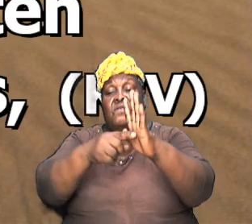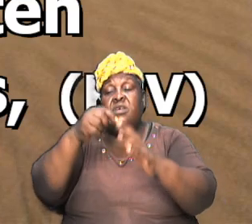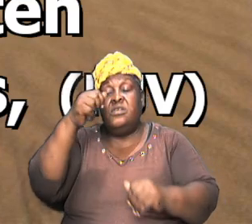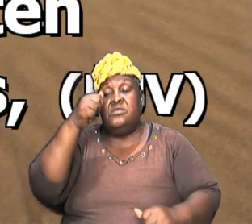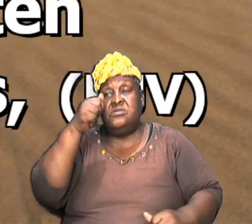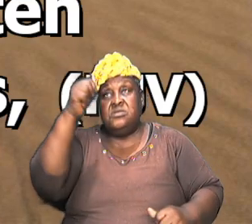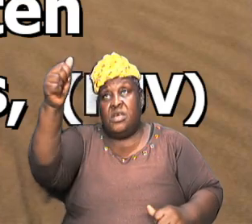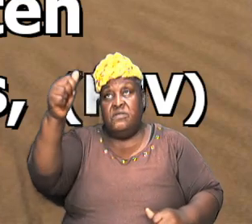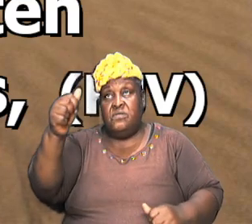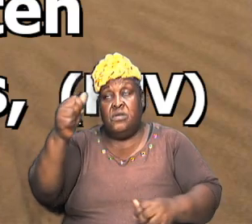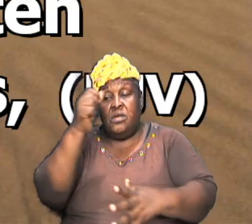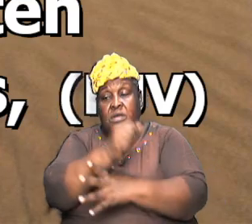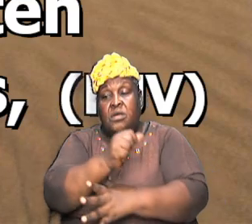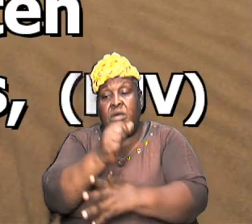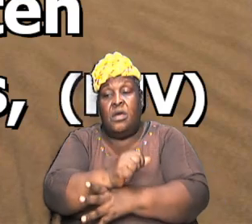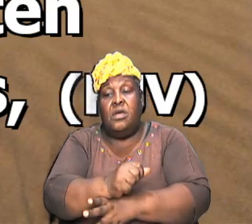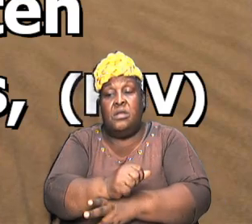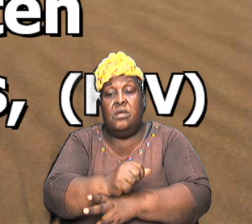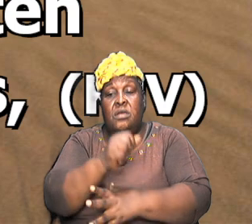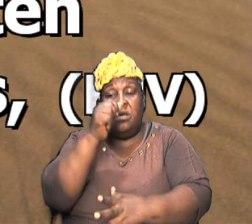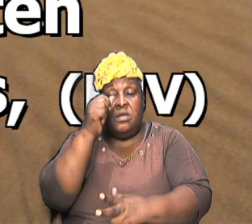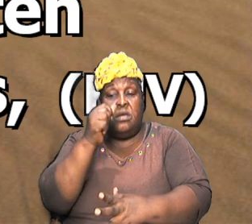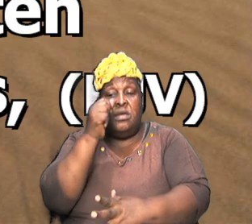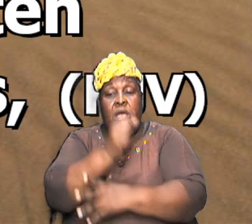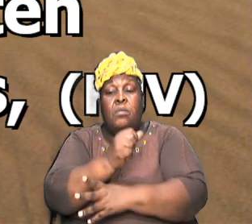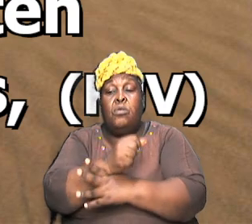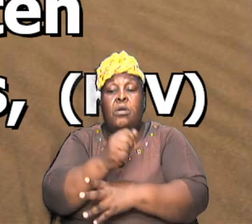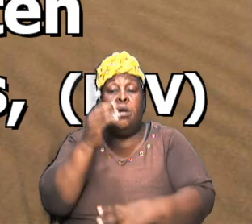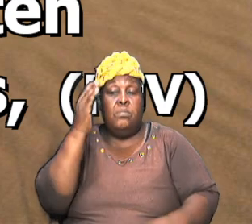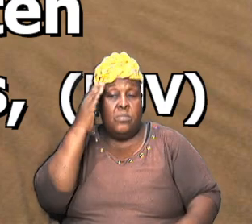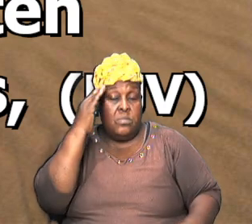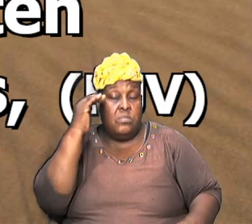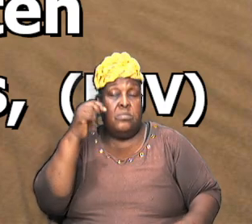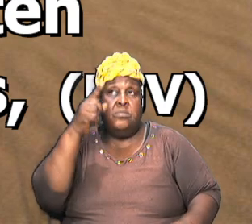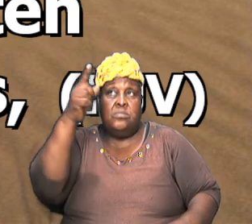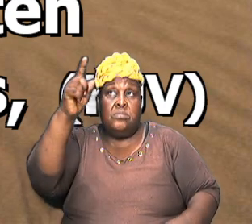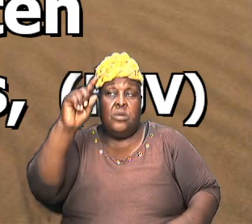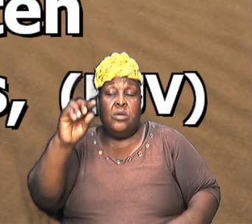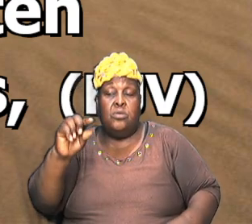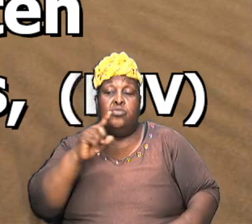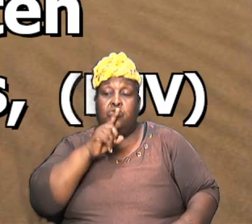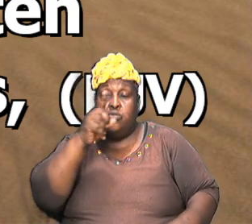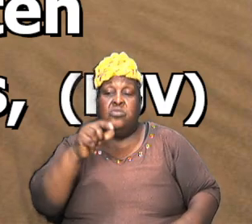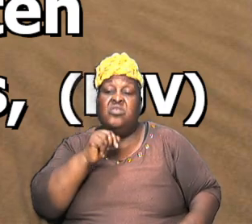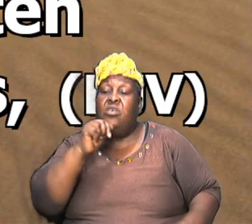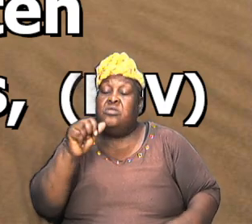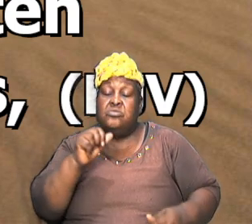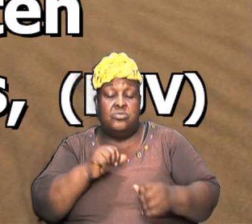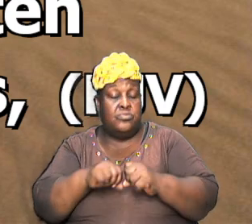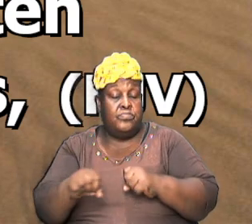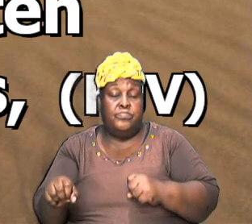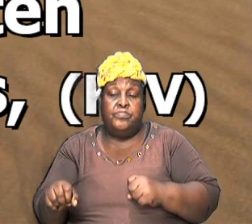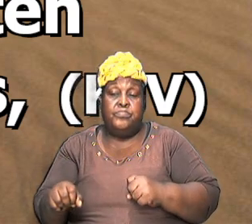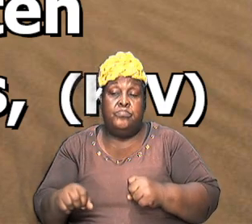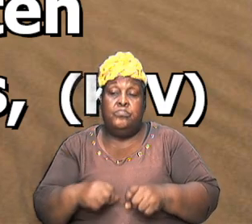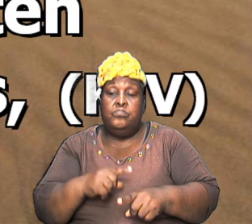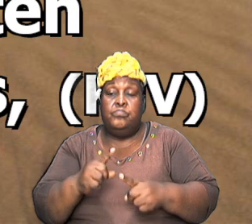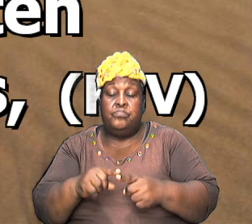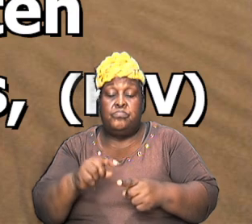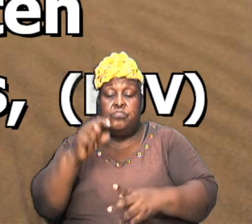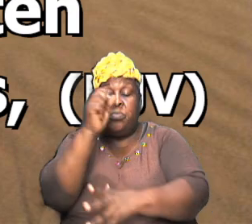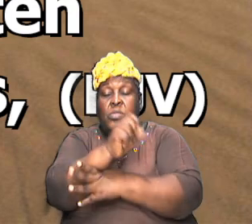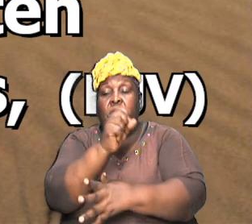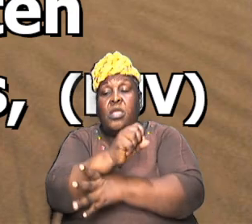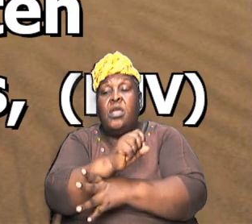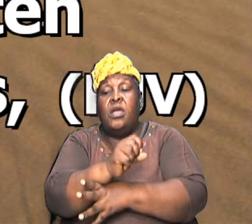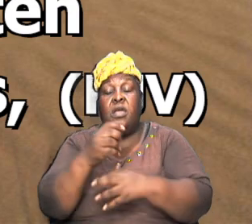and they alone know that the true God exists and everybody else were idol worshippers but that was not so when Abraham was